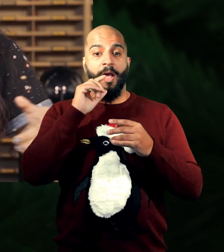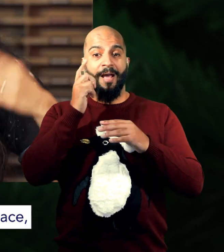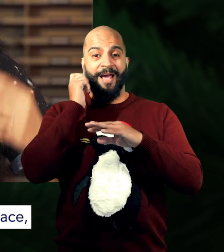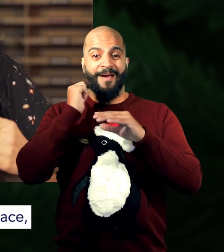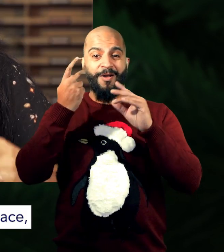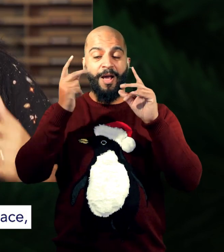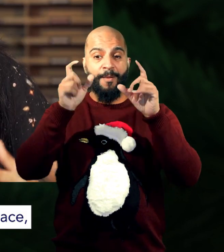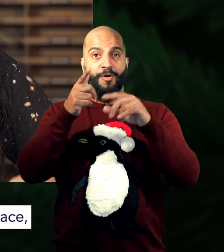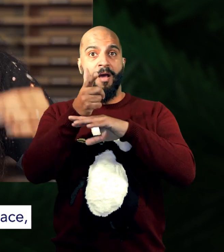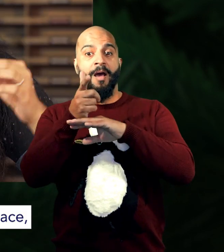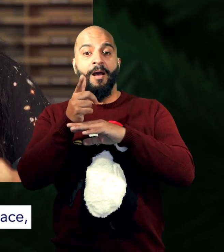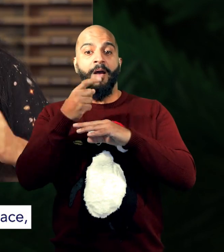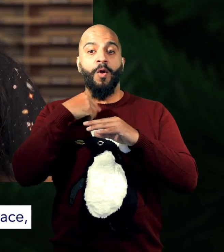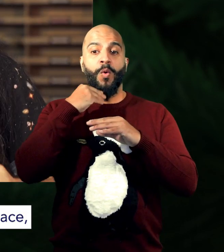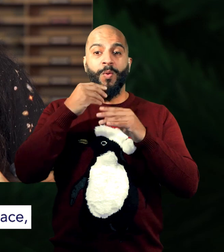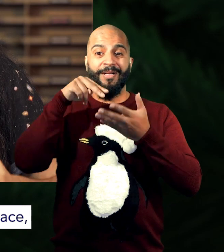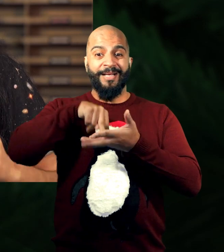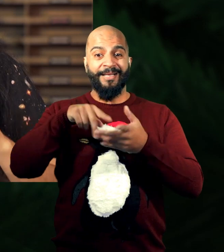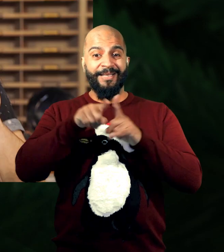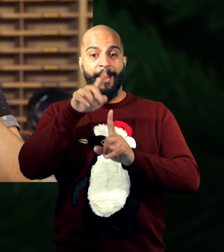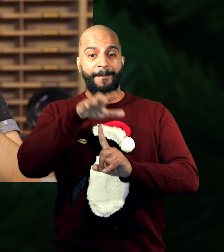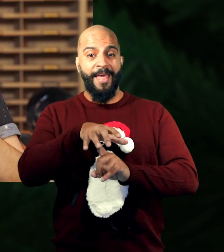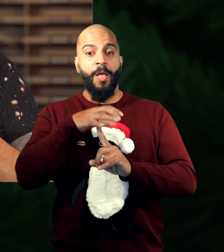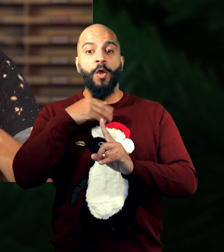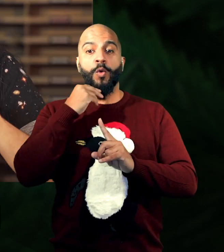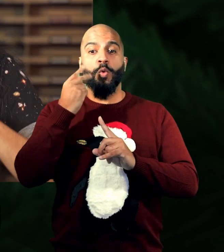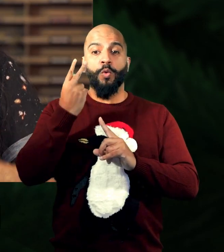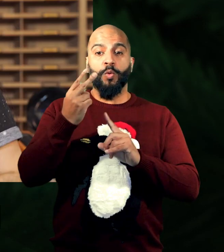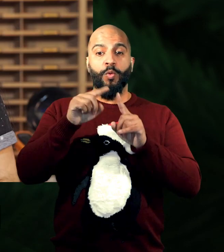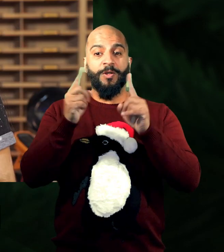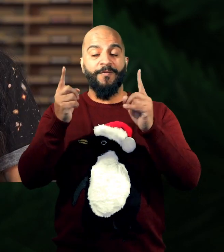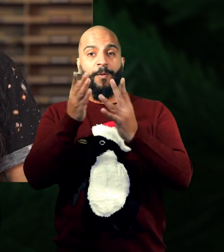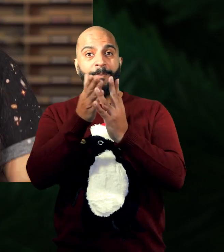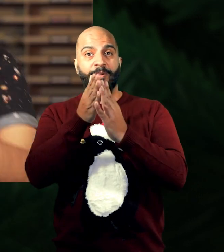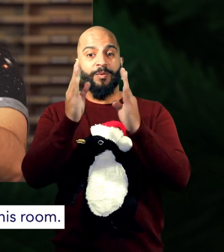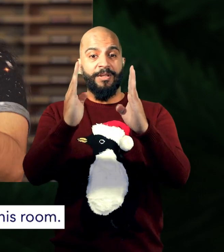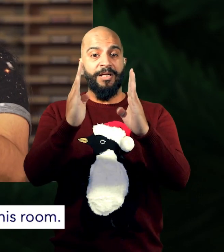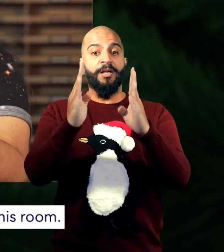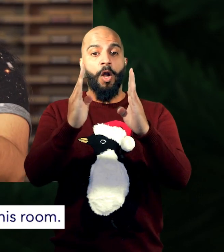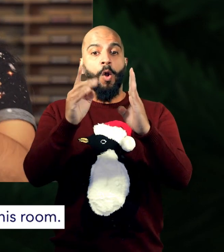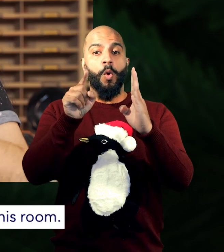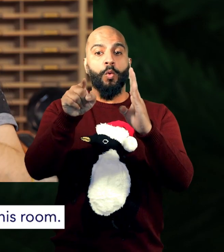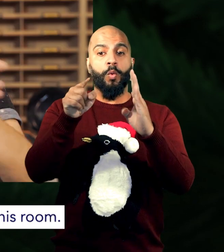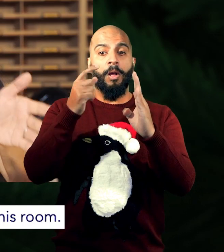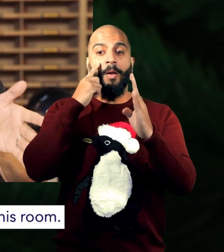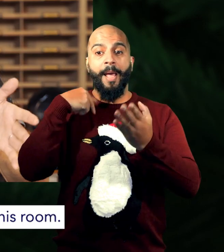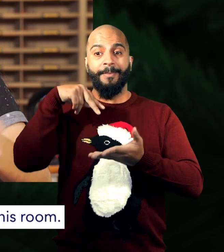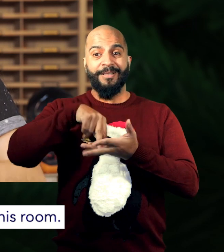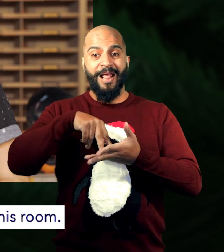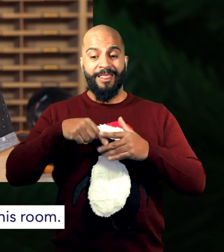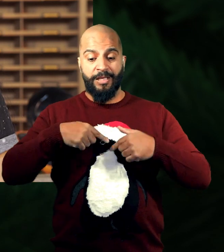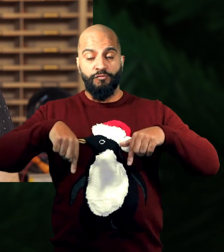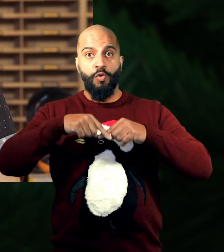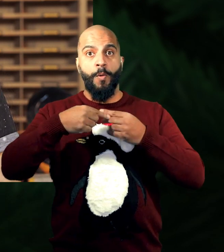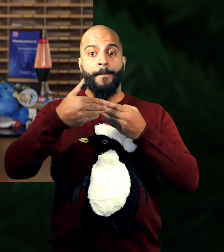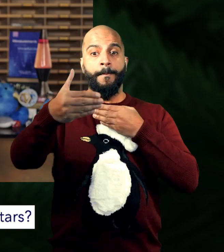the moment. And even though I'm standing in exactly the same place, you can see the pictures are a little bit different. And that's how you can figure out where I'm standing in